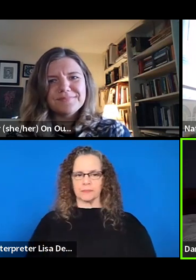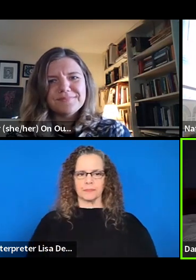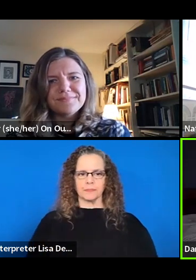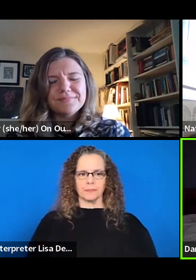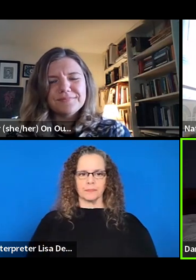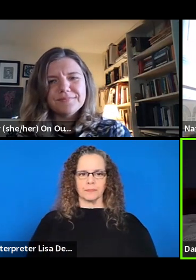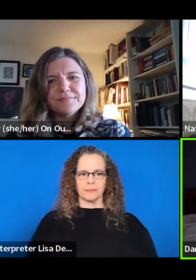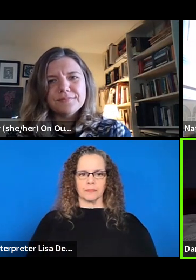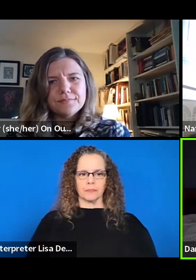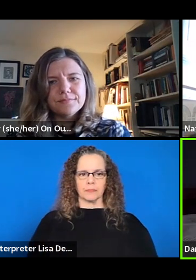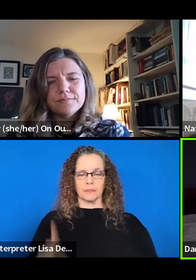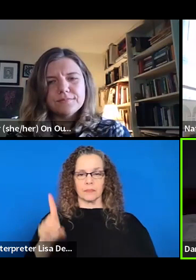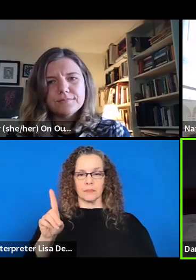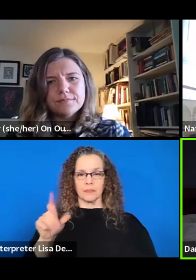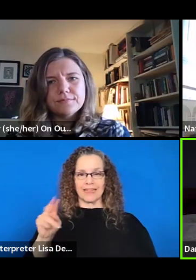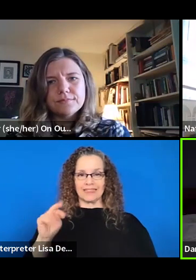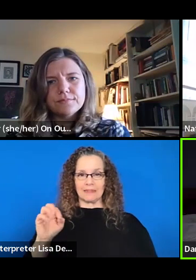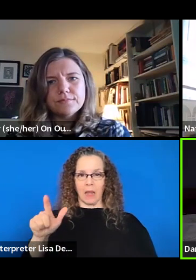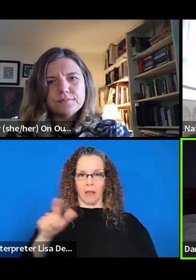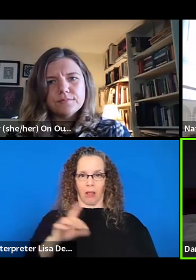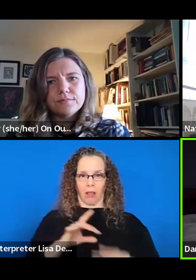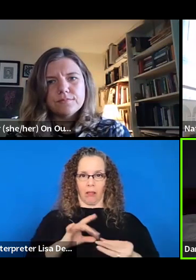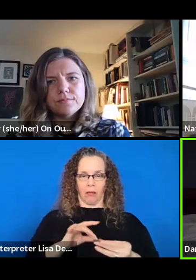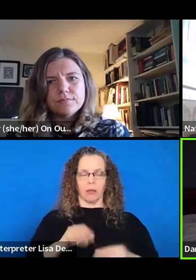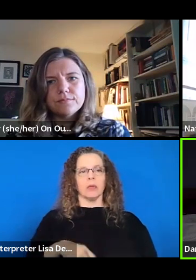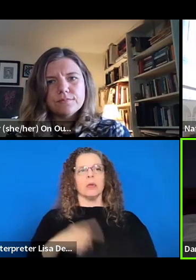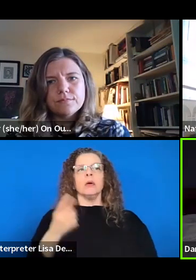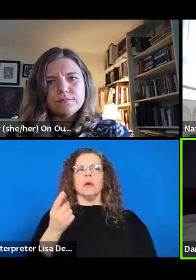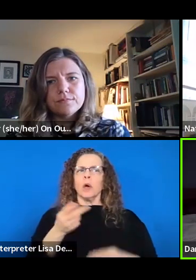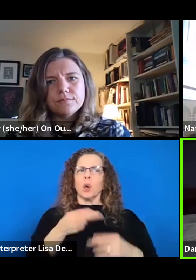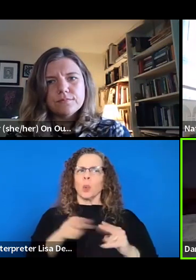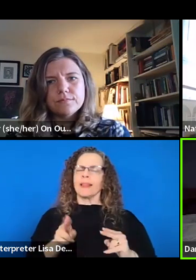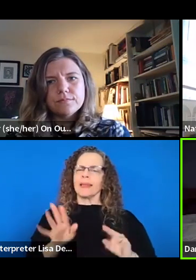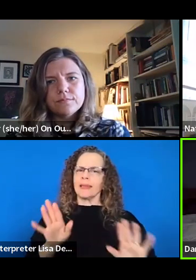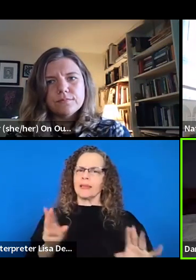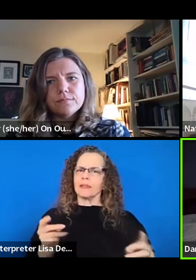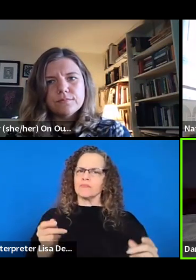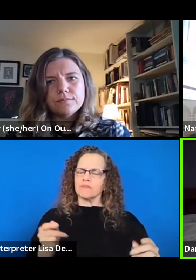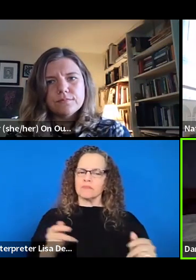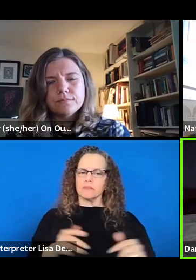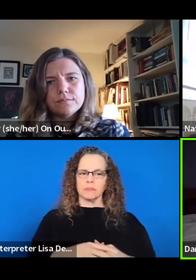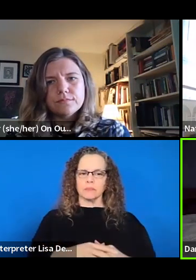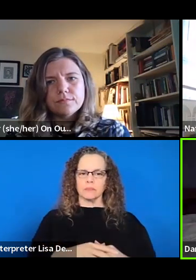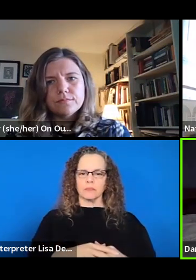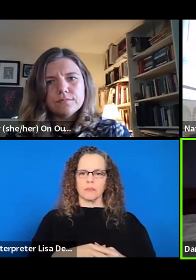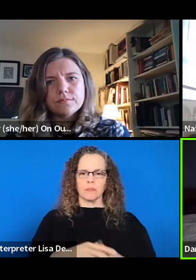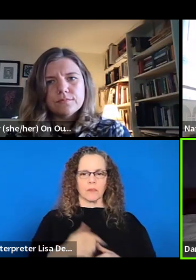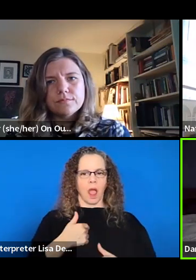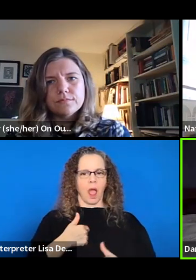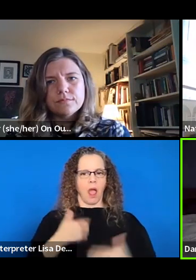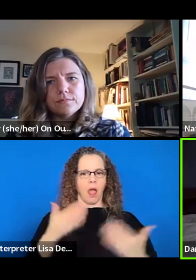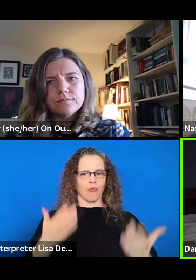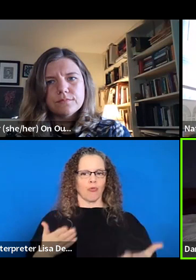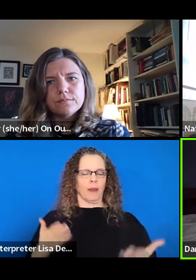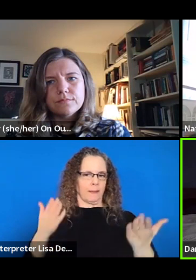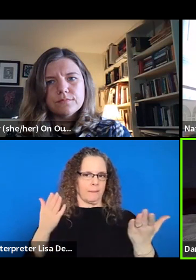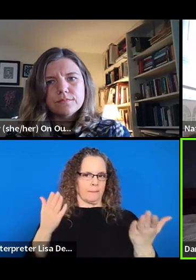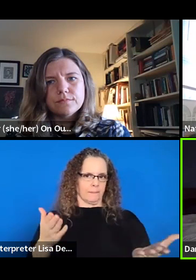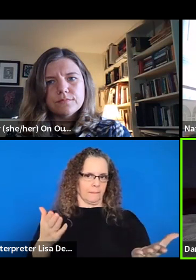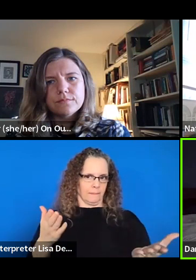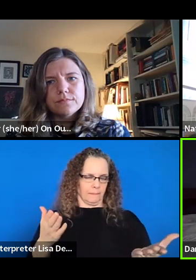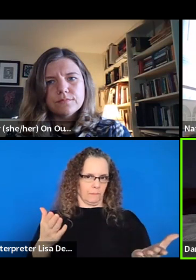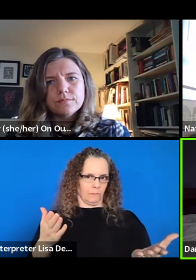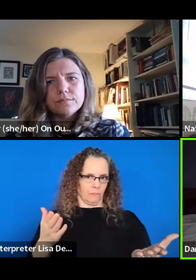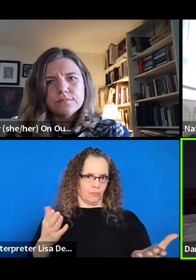Something I'll speak to very quickly, um, is, excuse me, I really recommend people, um, look